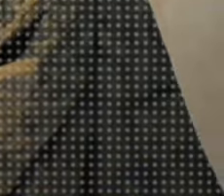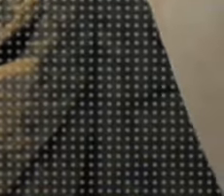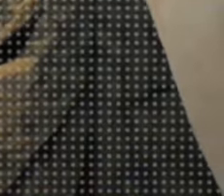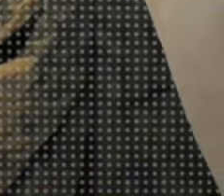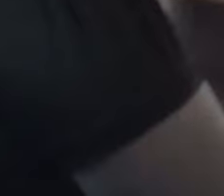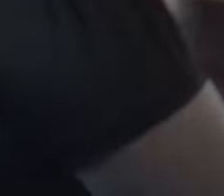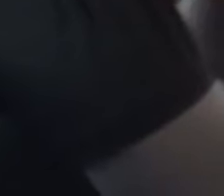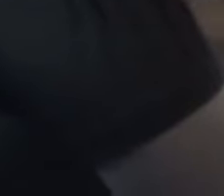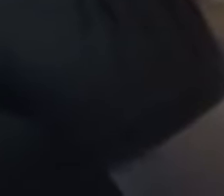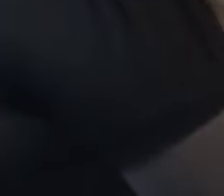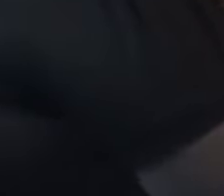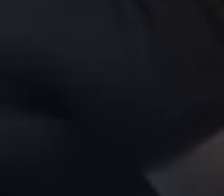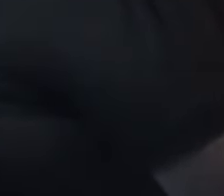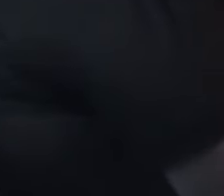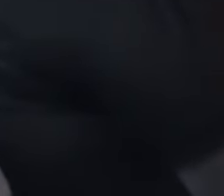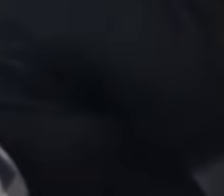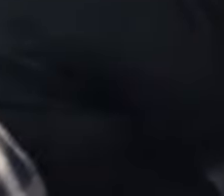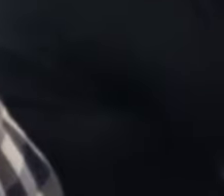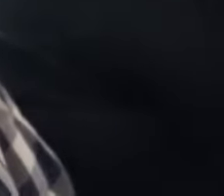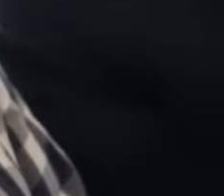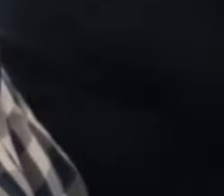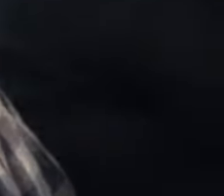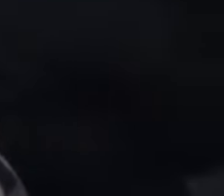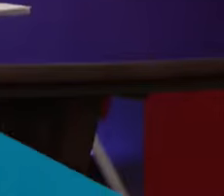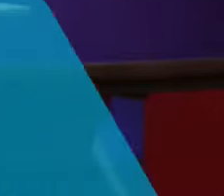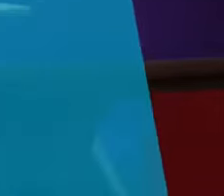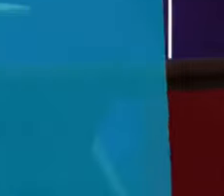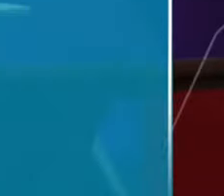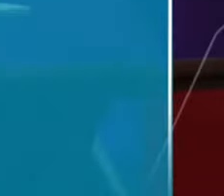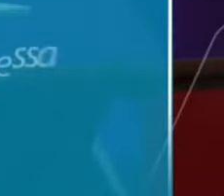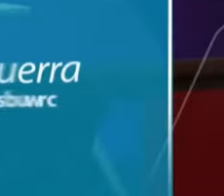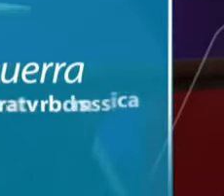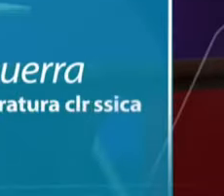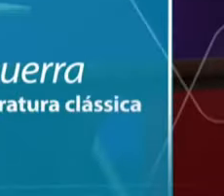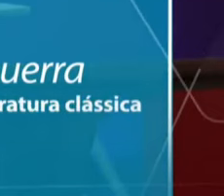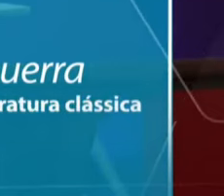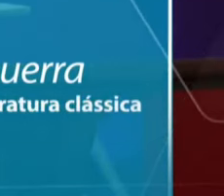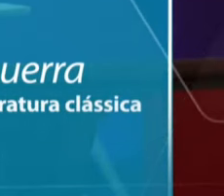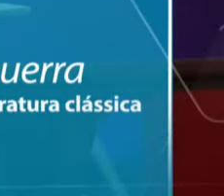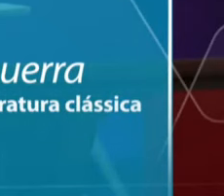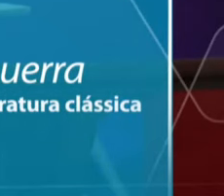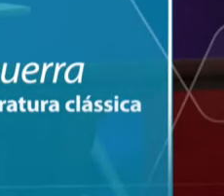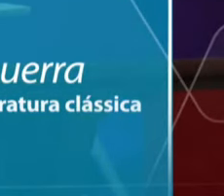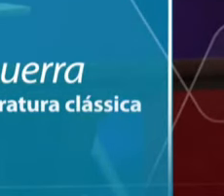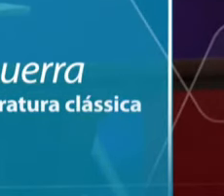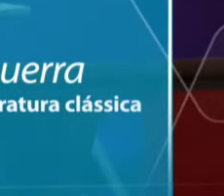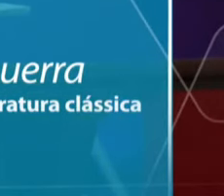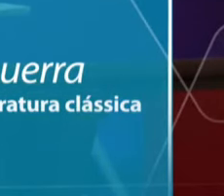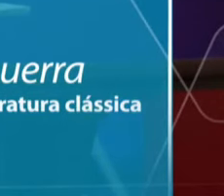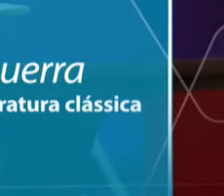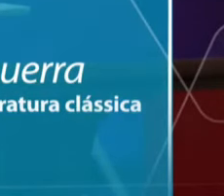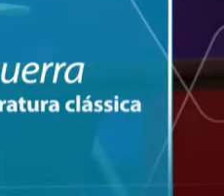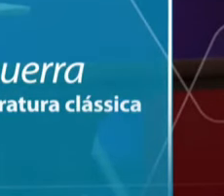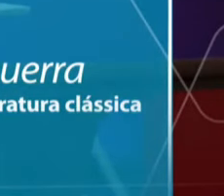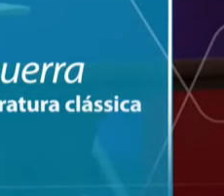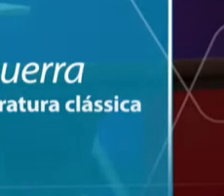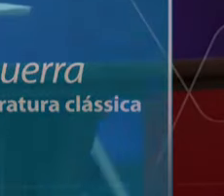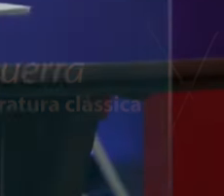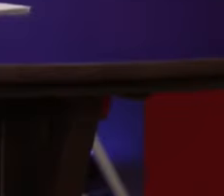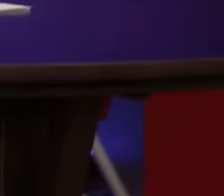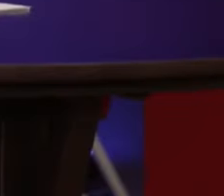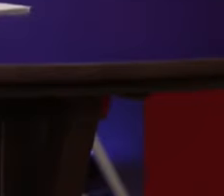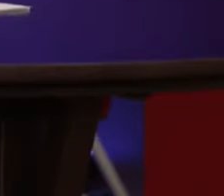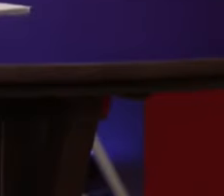I week. We are